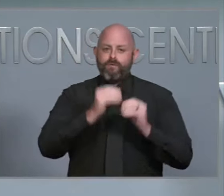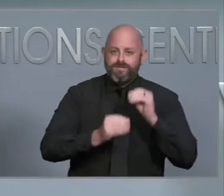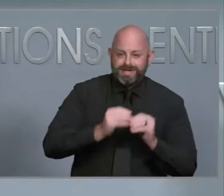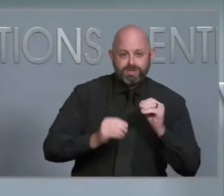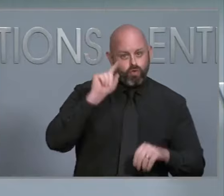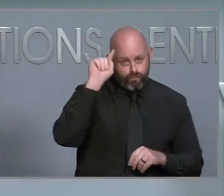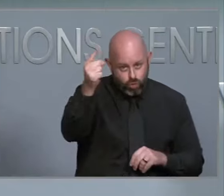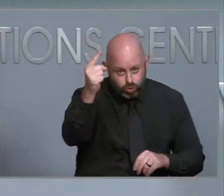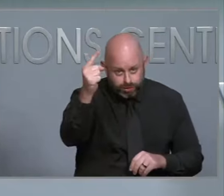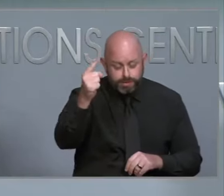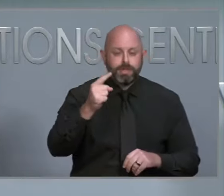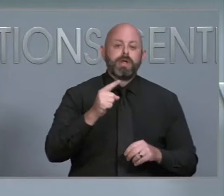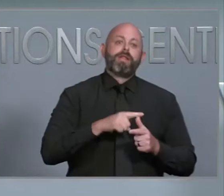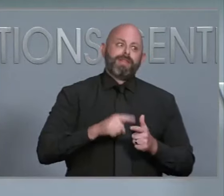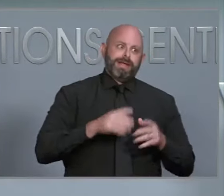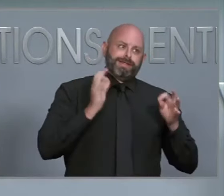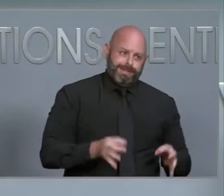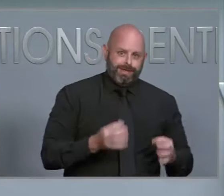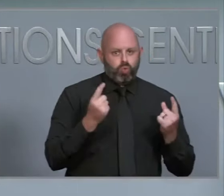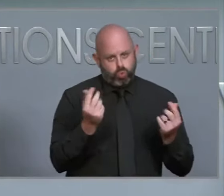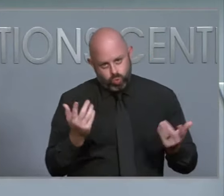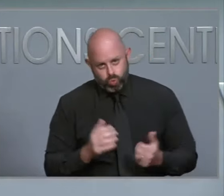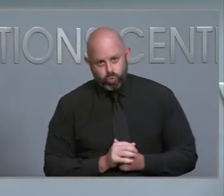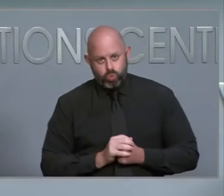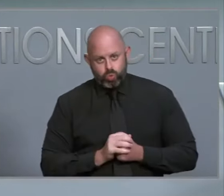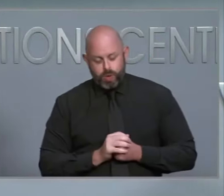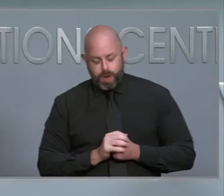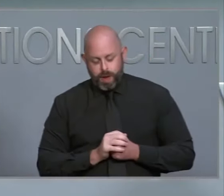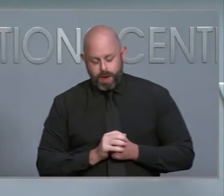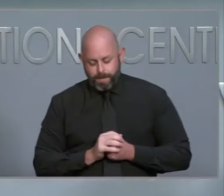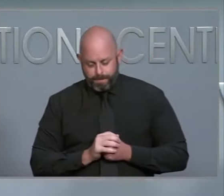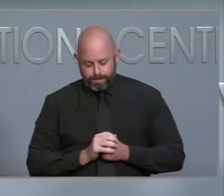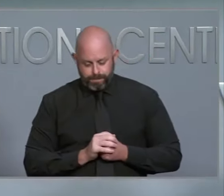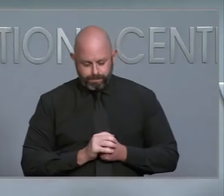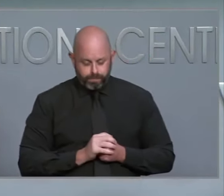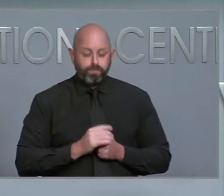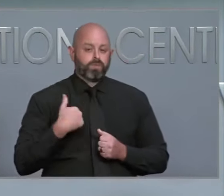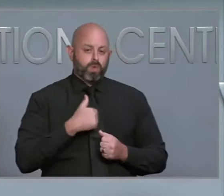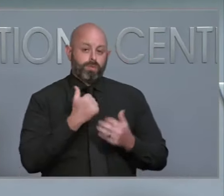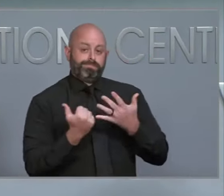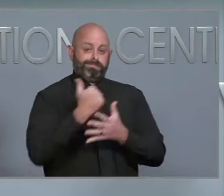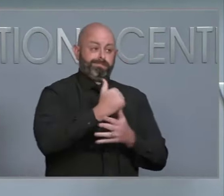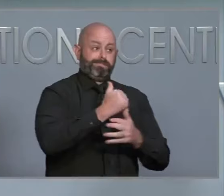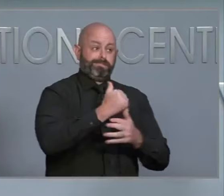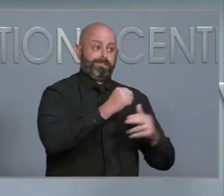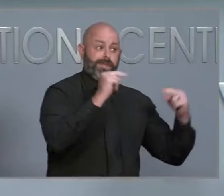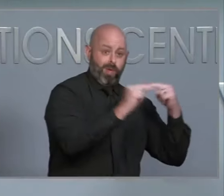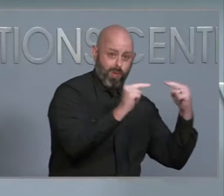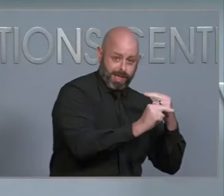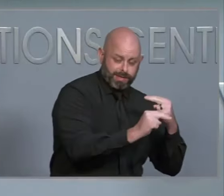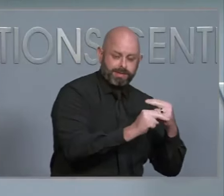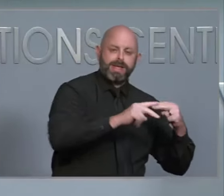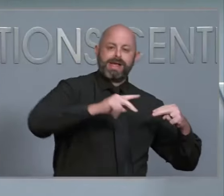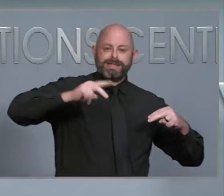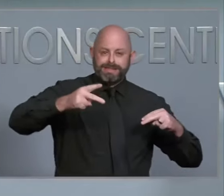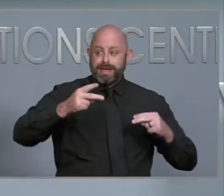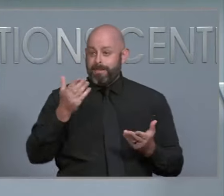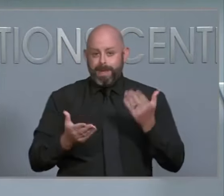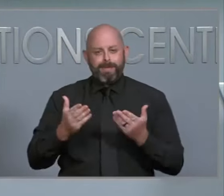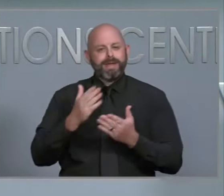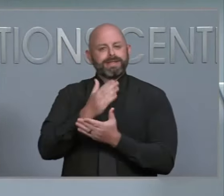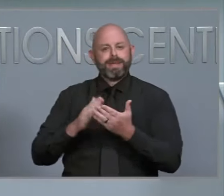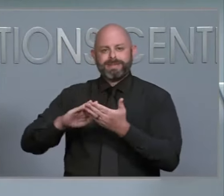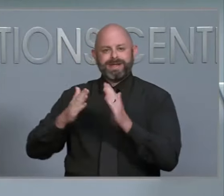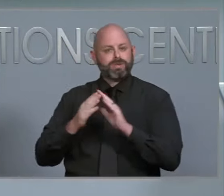But we're also, in addition to those priorities, we're also looking at communities that may be cut off and trying to find those